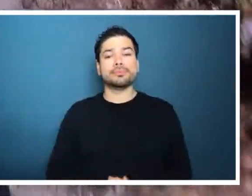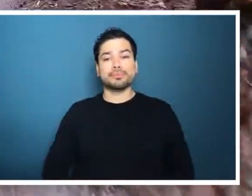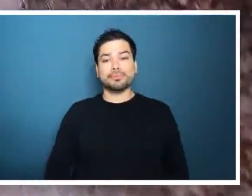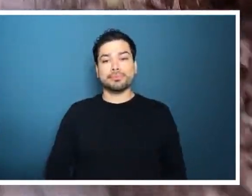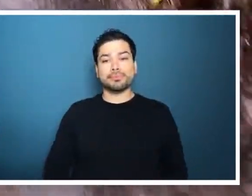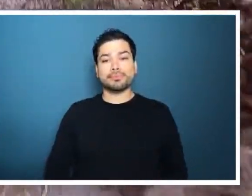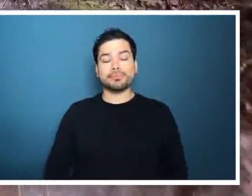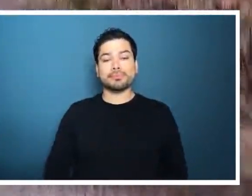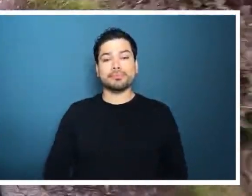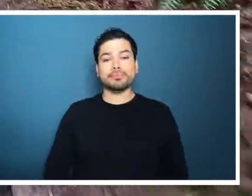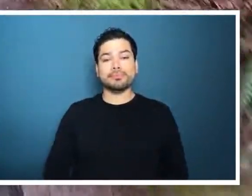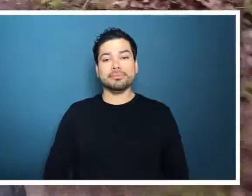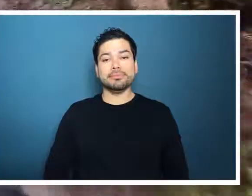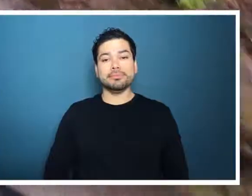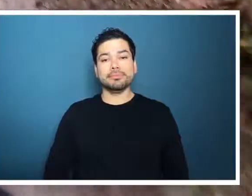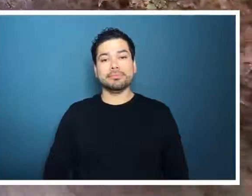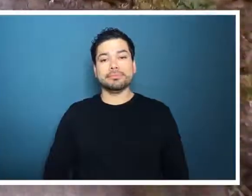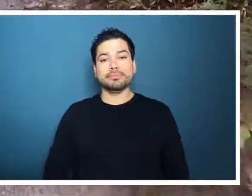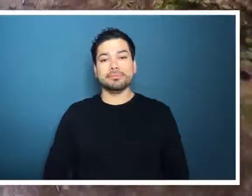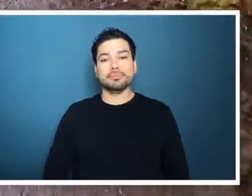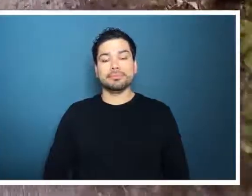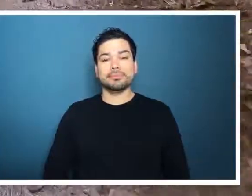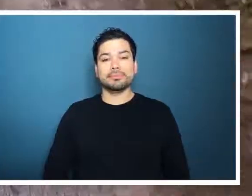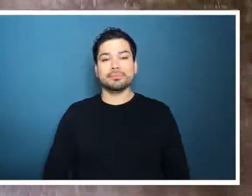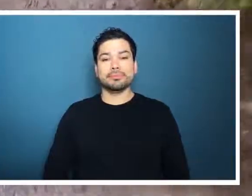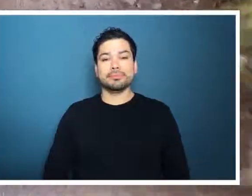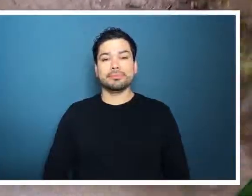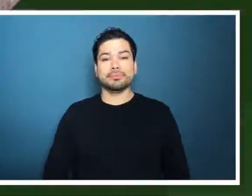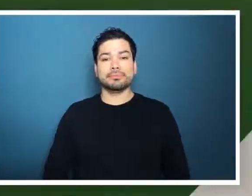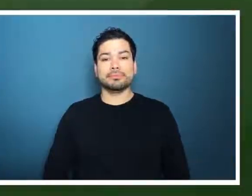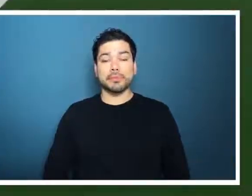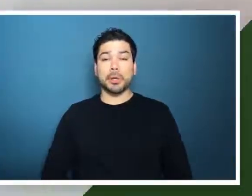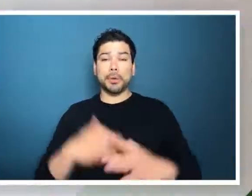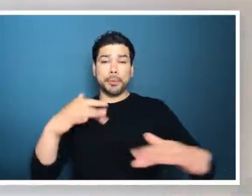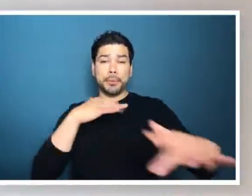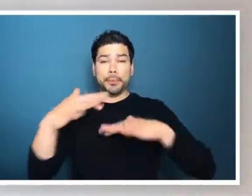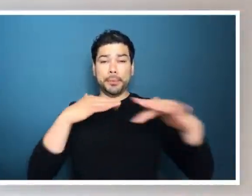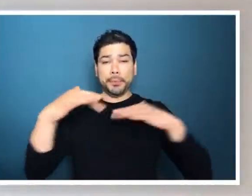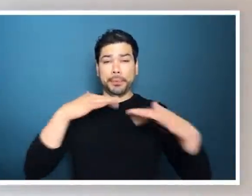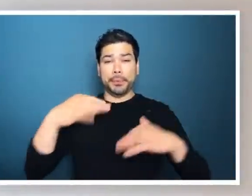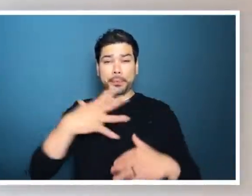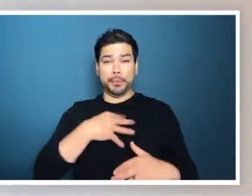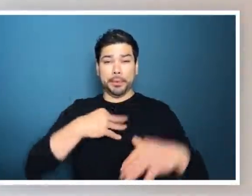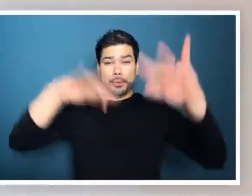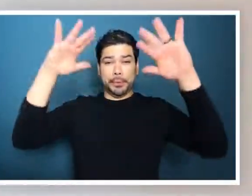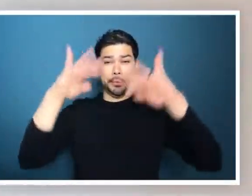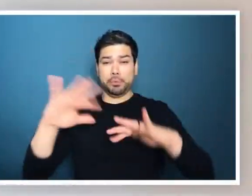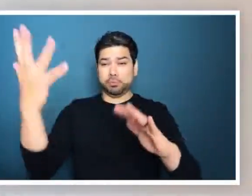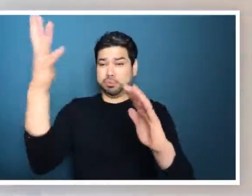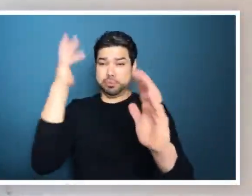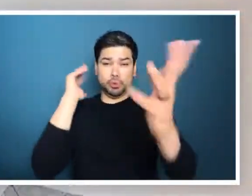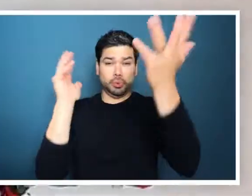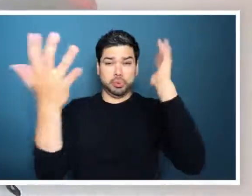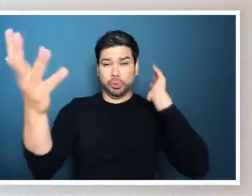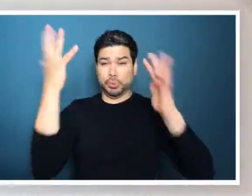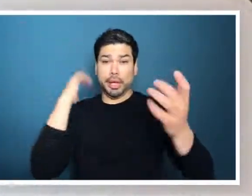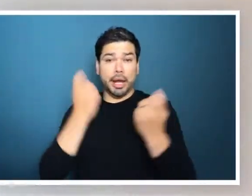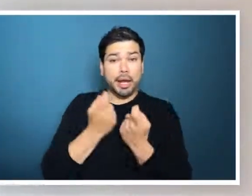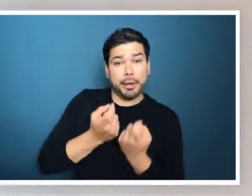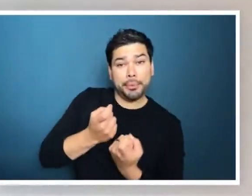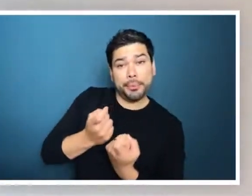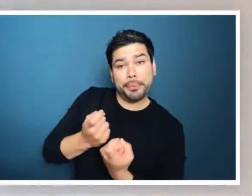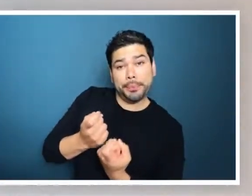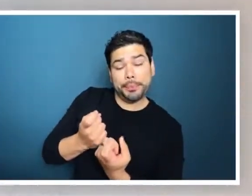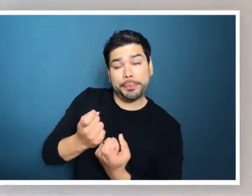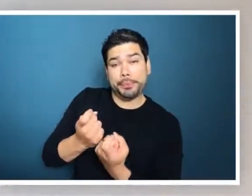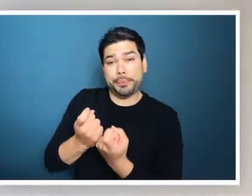Cecilia in her rugged hand cycle zooming down a muddy forested path in the rain. Next, a skier in a bright red snowsuit careens down a ski slope at high